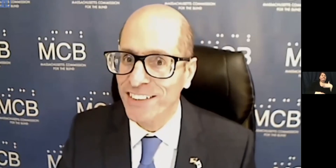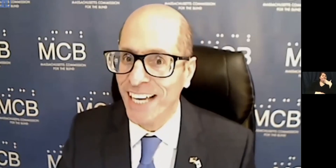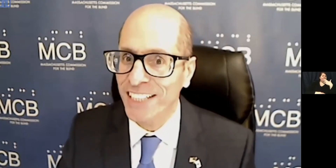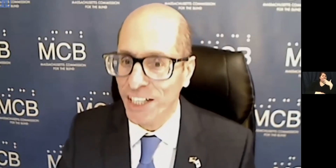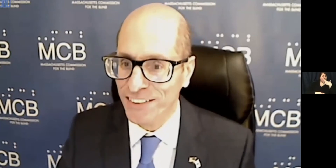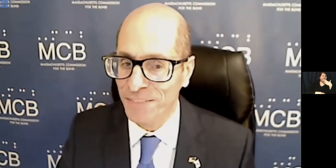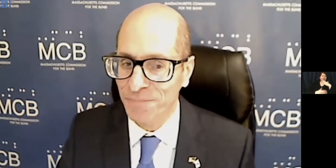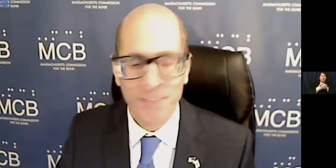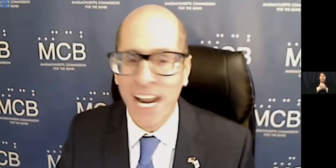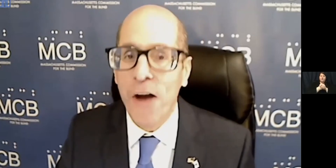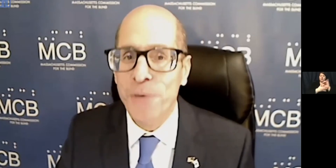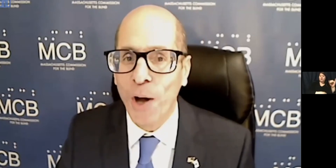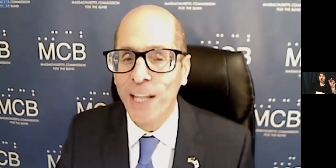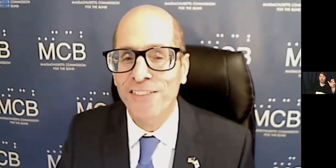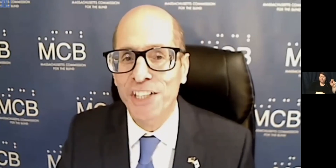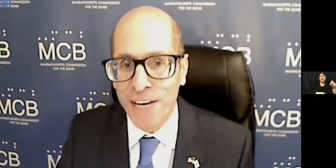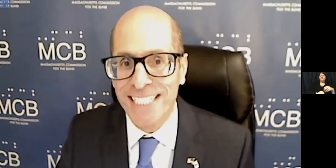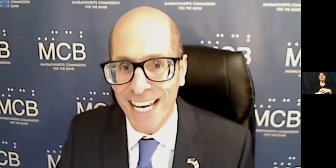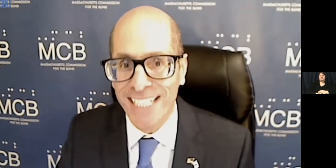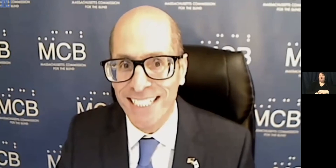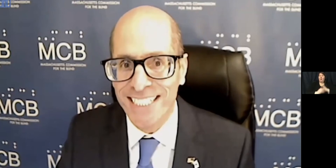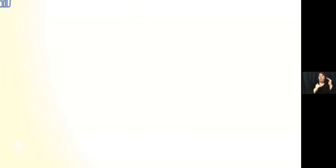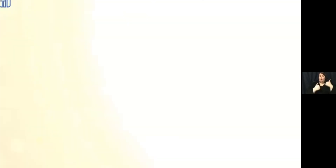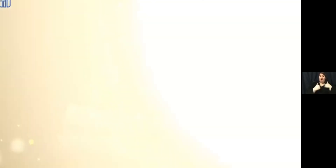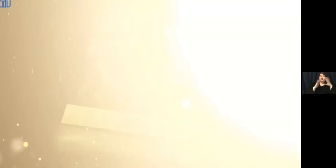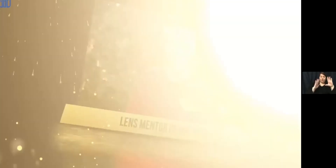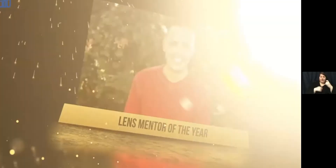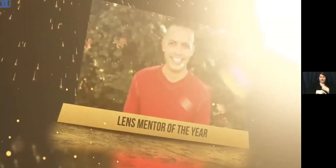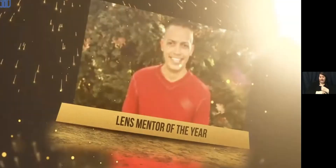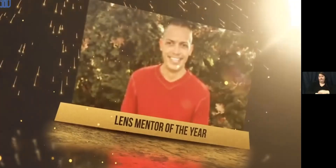congratulations again Justin, and I hope you all have a great day.